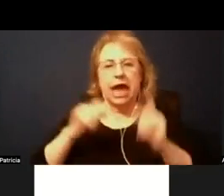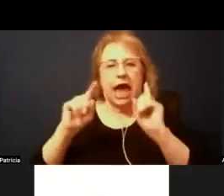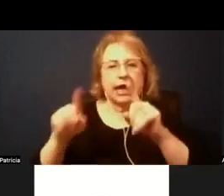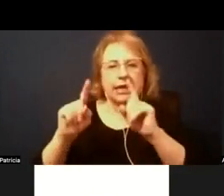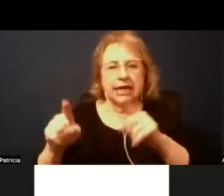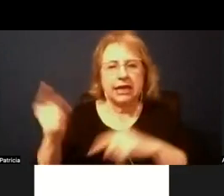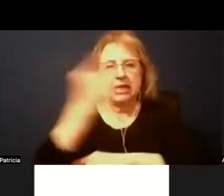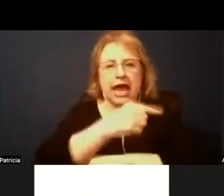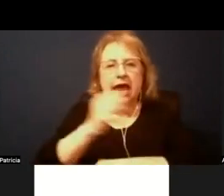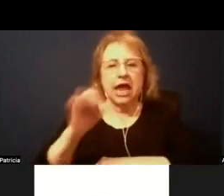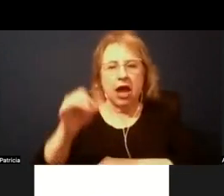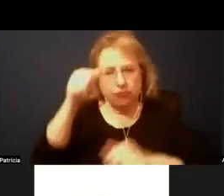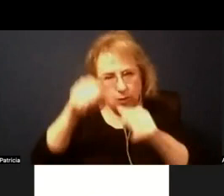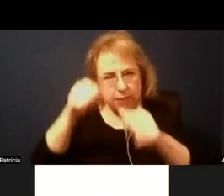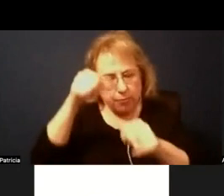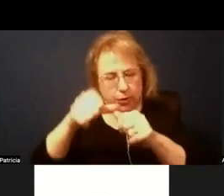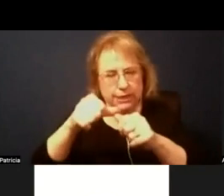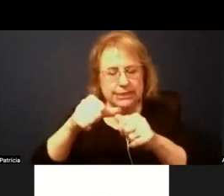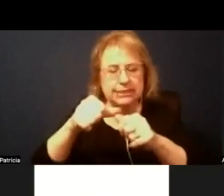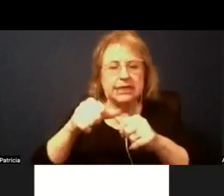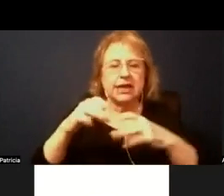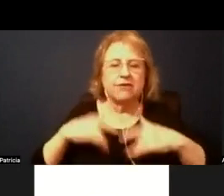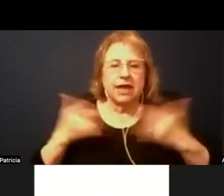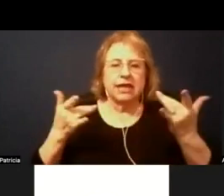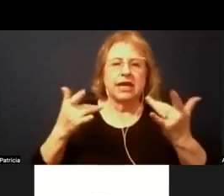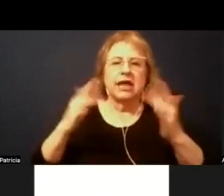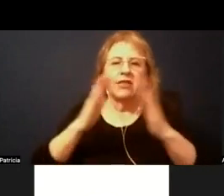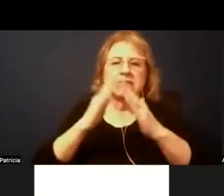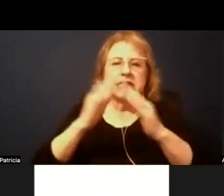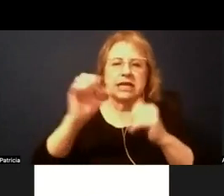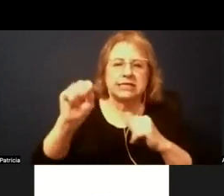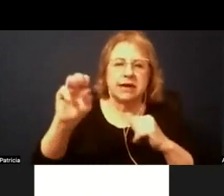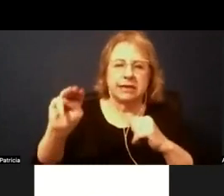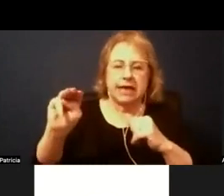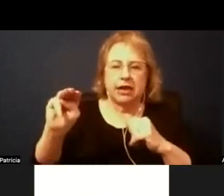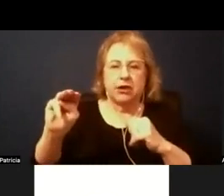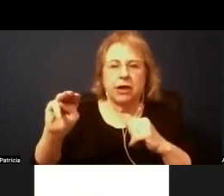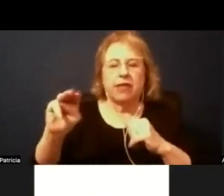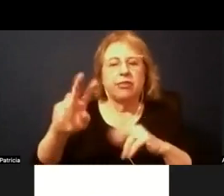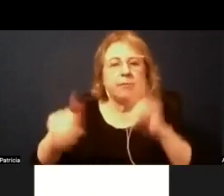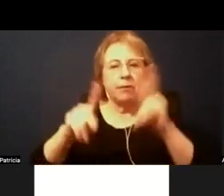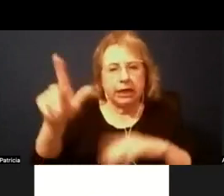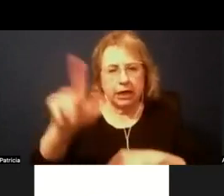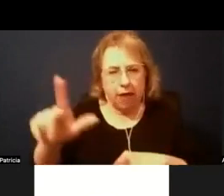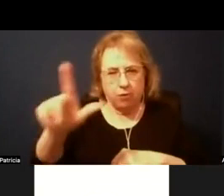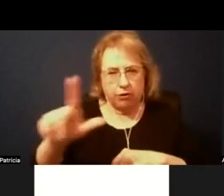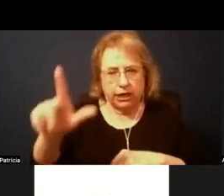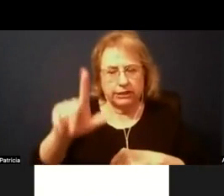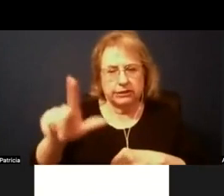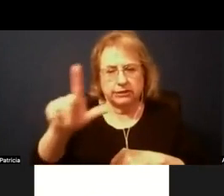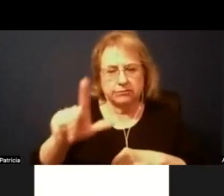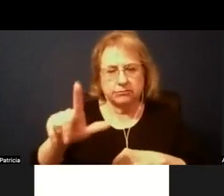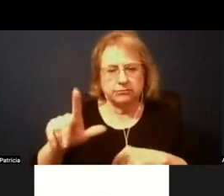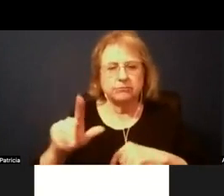Day of Remembrance event at the City of San Mateo Public Library. It